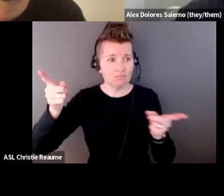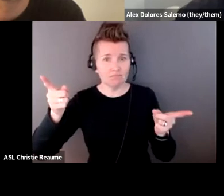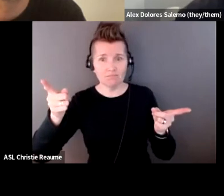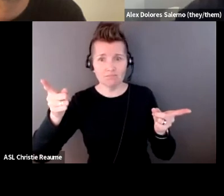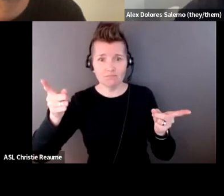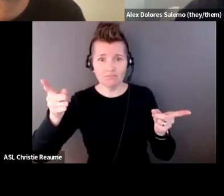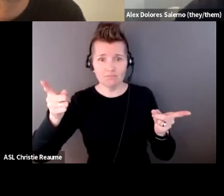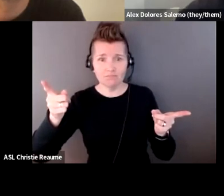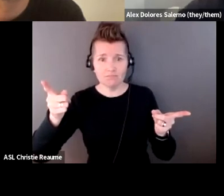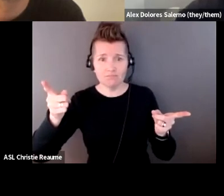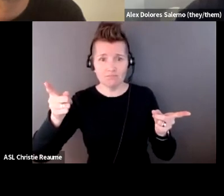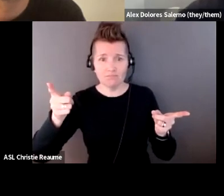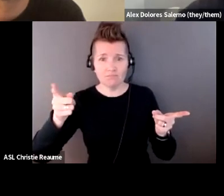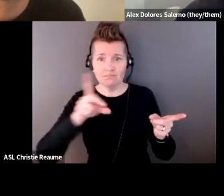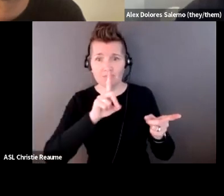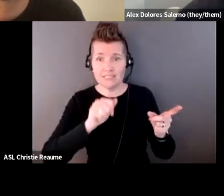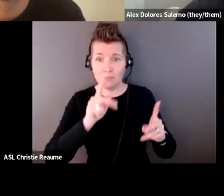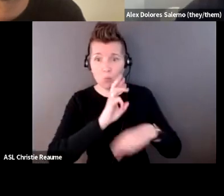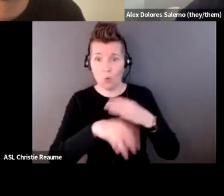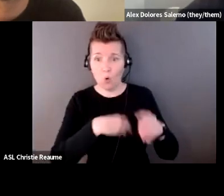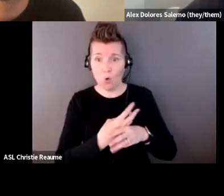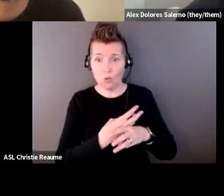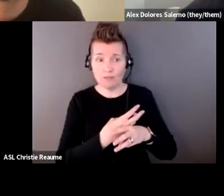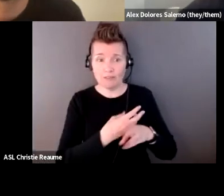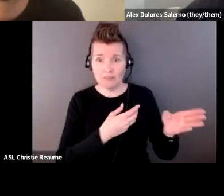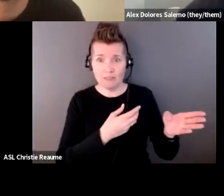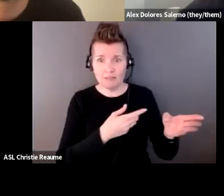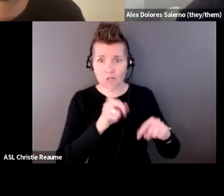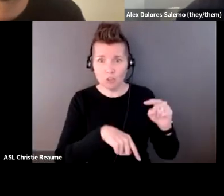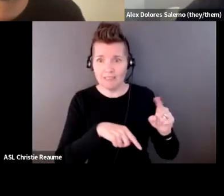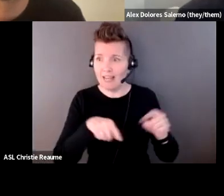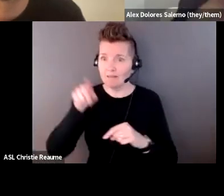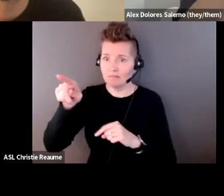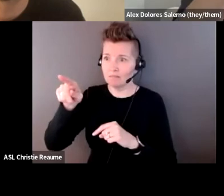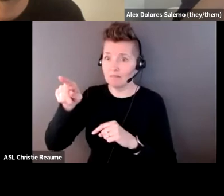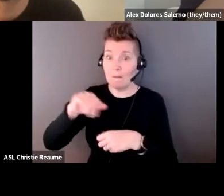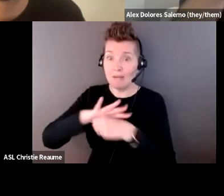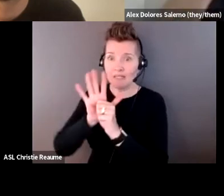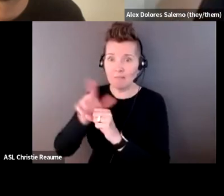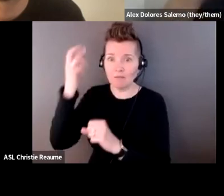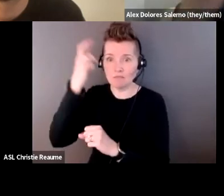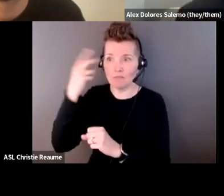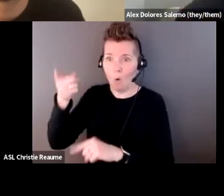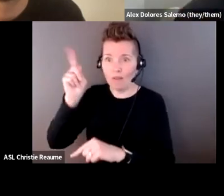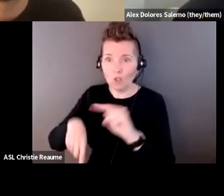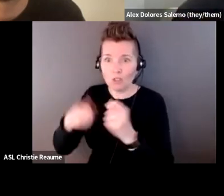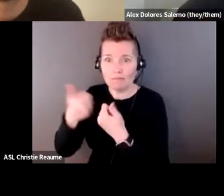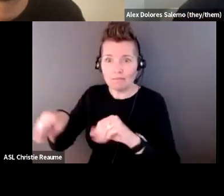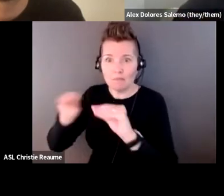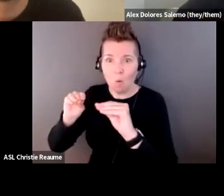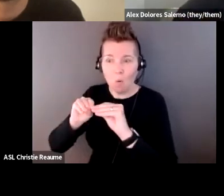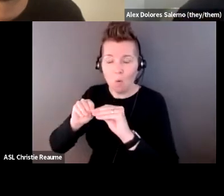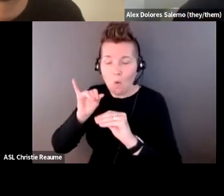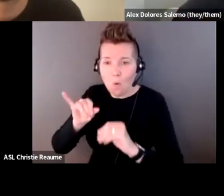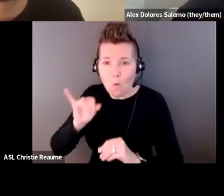-disabled world because of the pandemic. And it's helped to underscore the ways that our current cultural